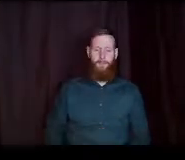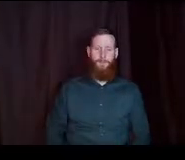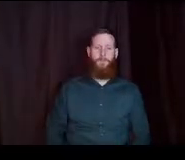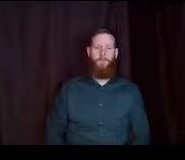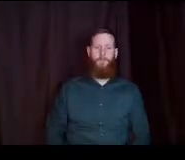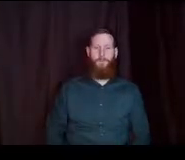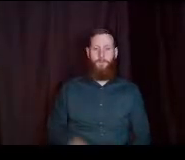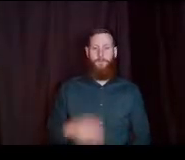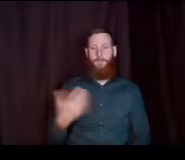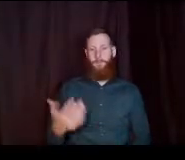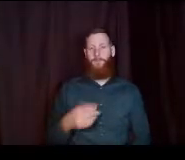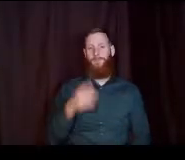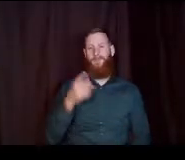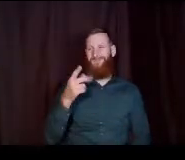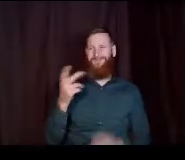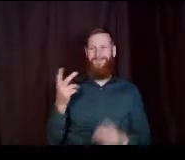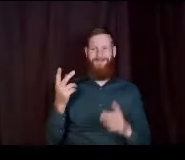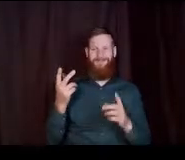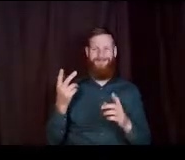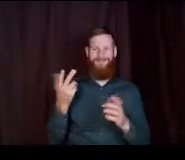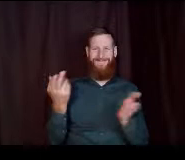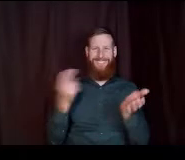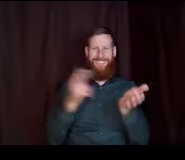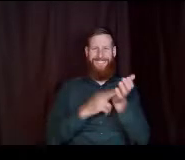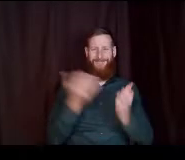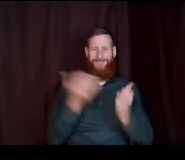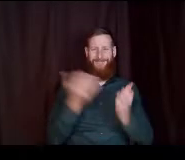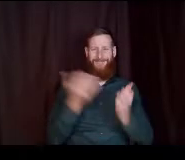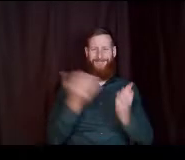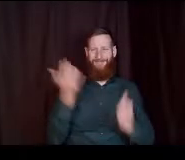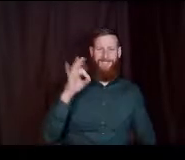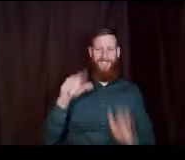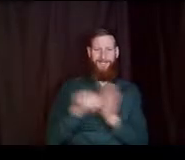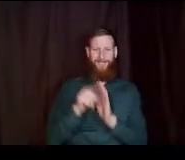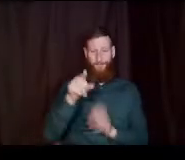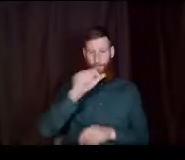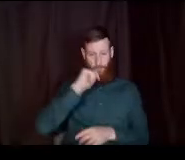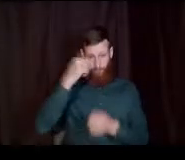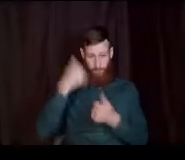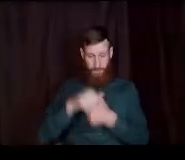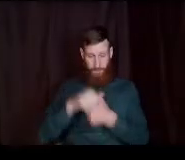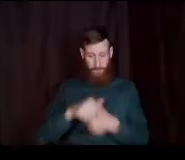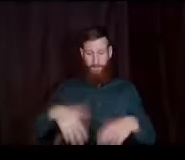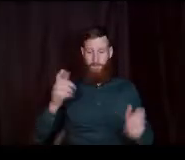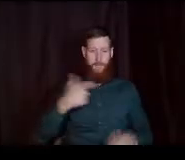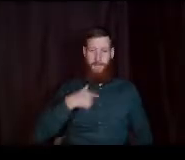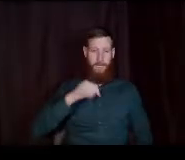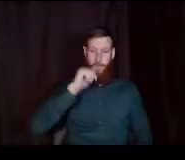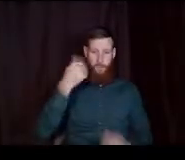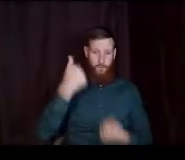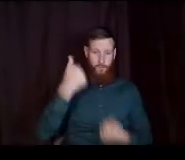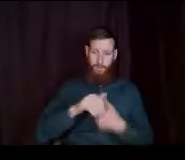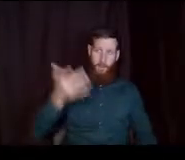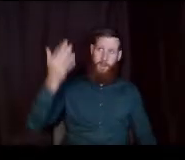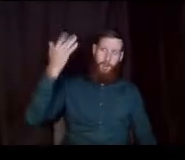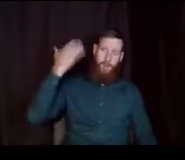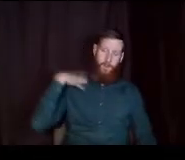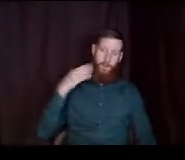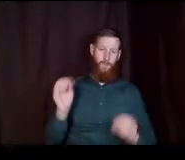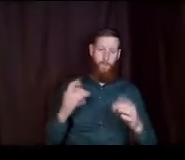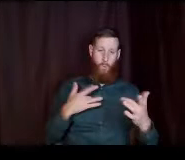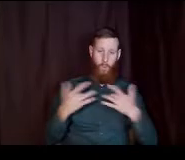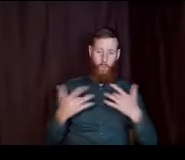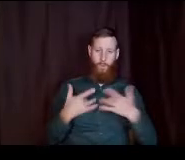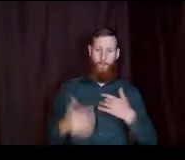you signed up in seventh or eighth grade so if you don't remember totally fine i don't remember what i did back then too no worries uh your